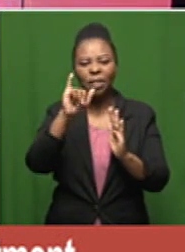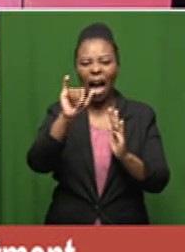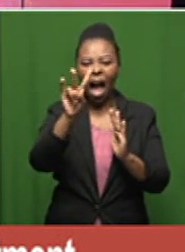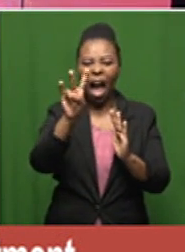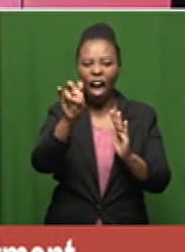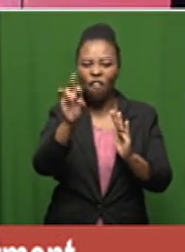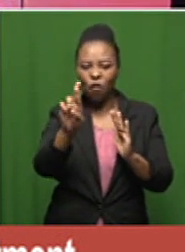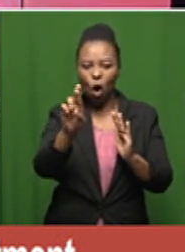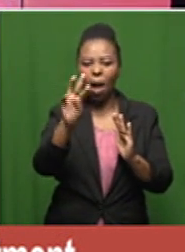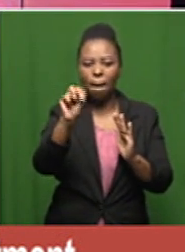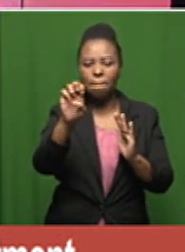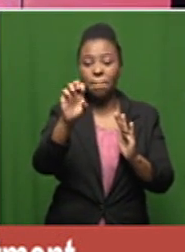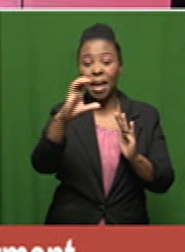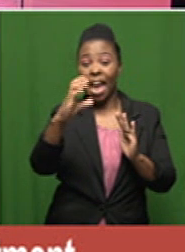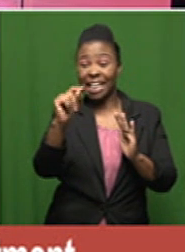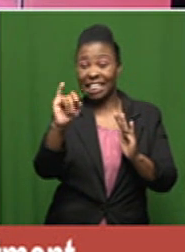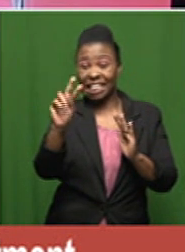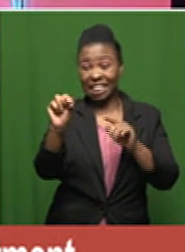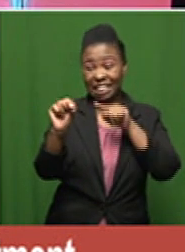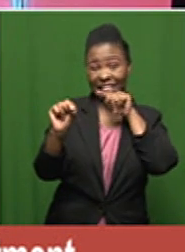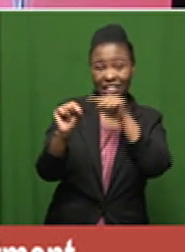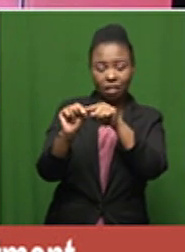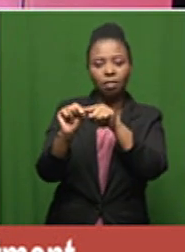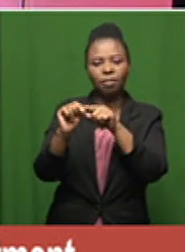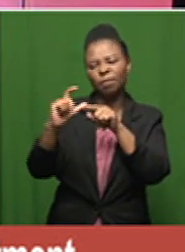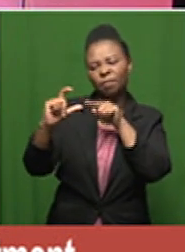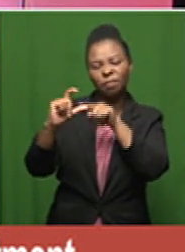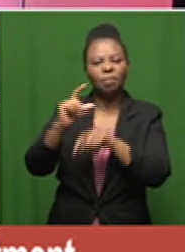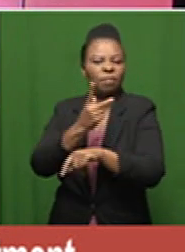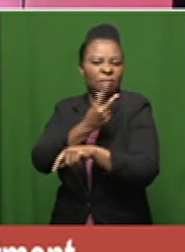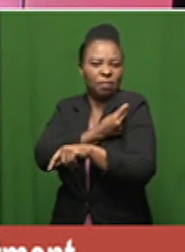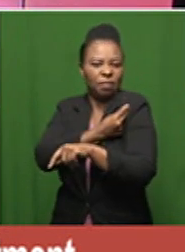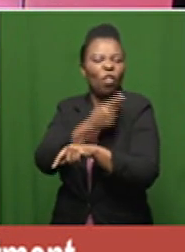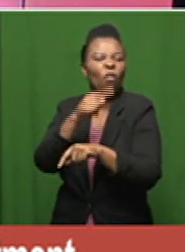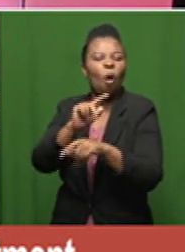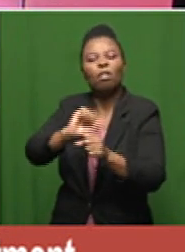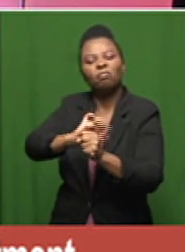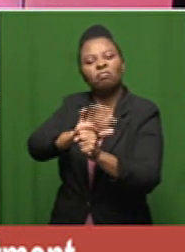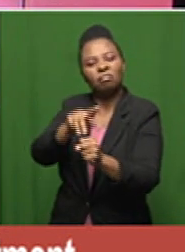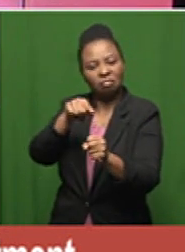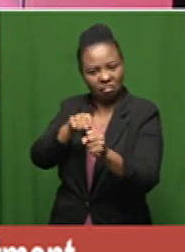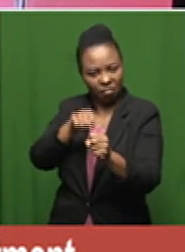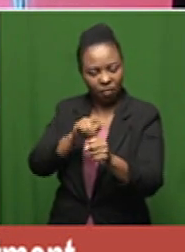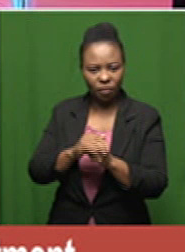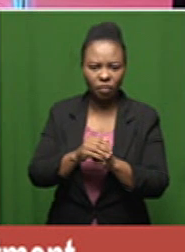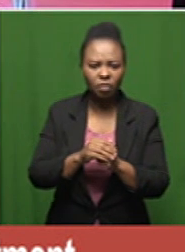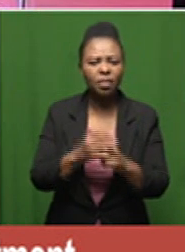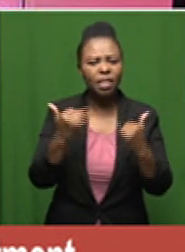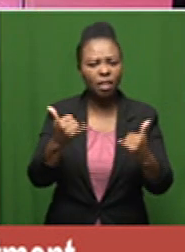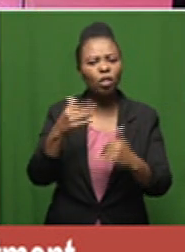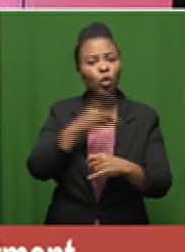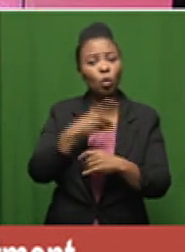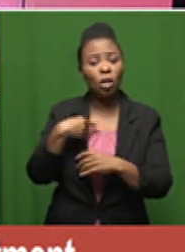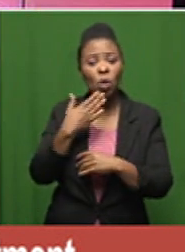that has been lauded as a miracle treatment by some for covert 19 and we speak to uh dr